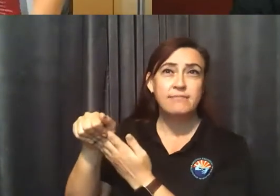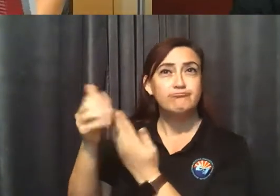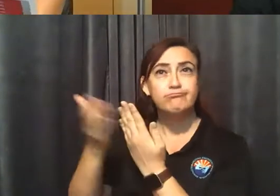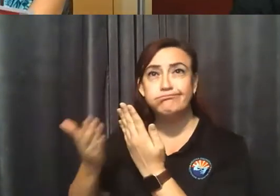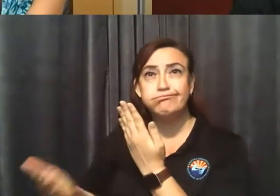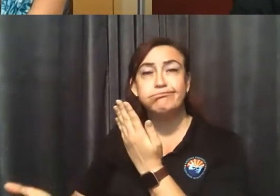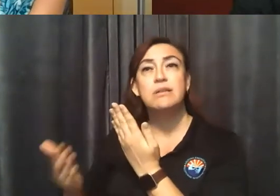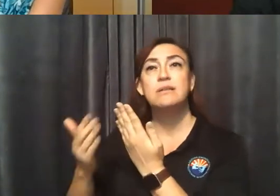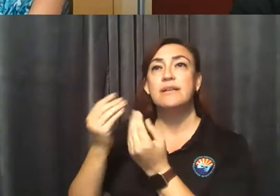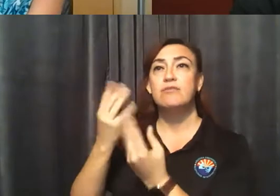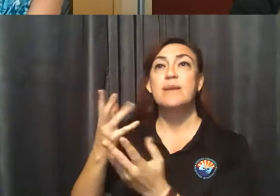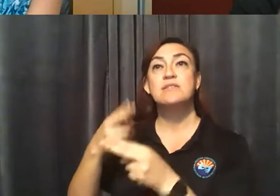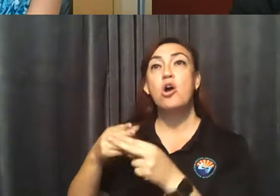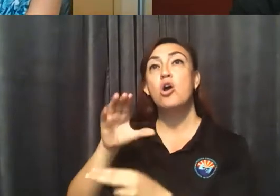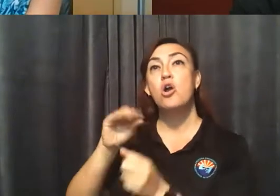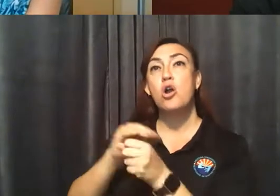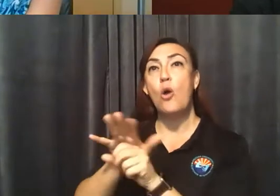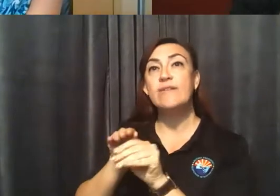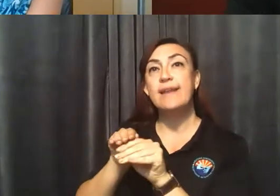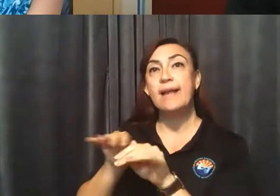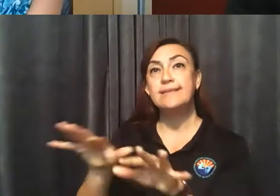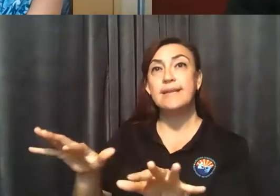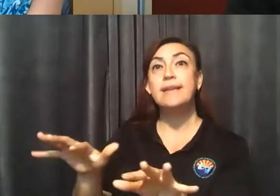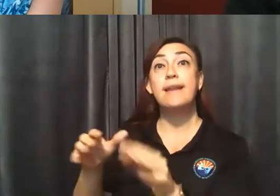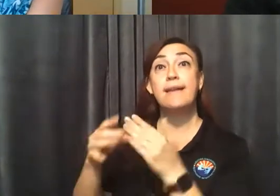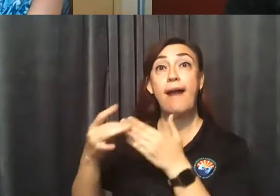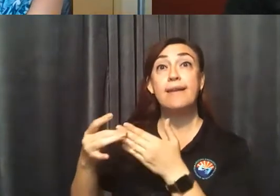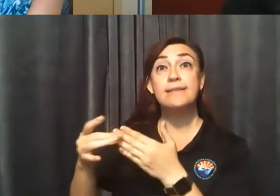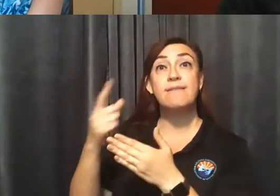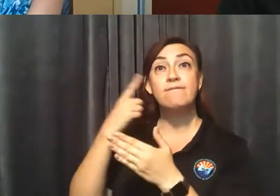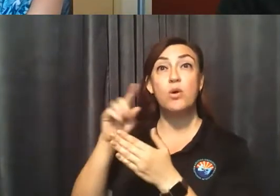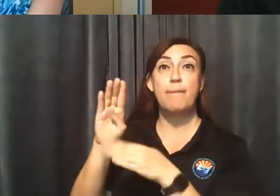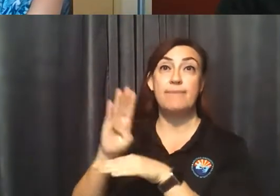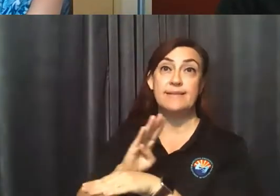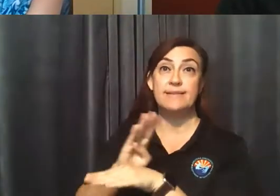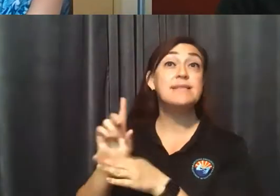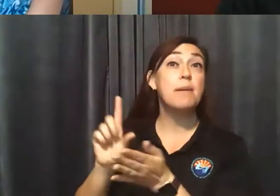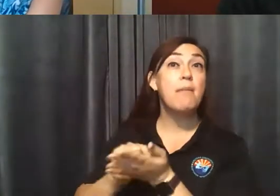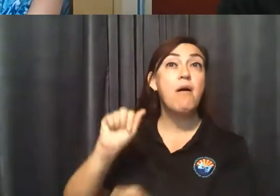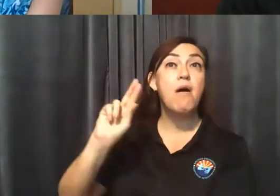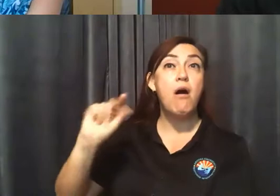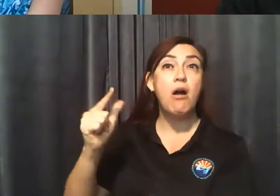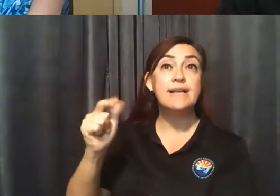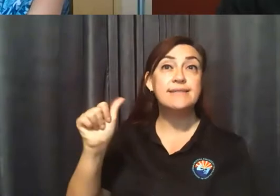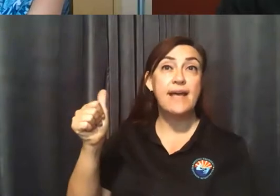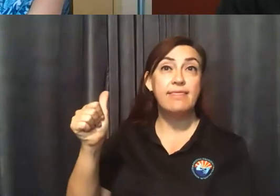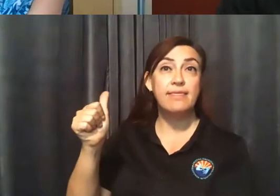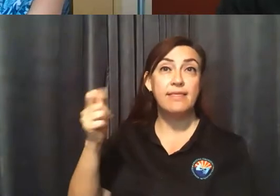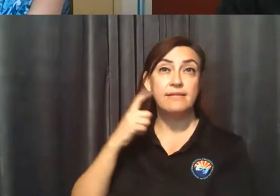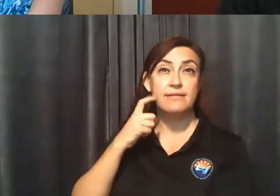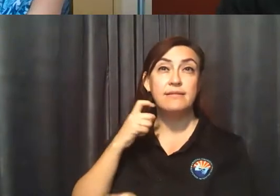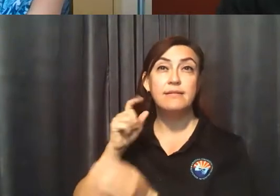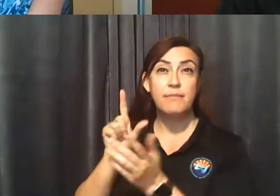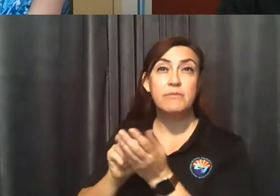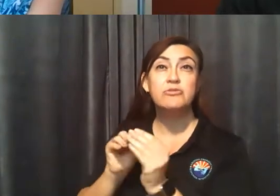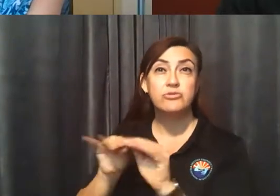called COVID-19 guidance for businesses. And it was published on August 10th. And you